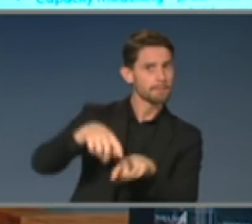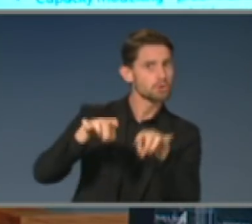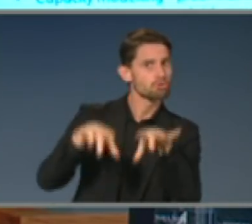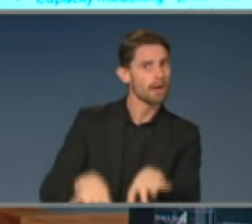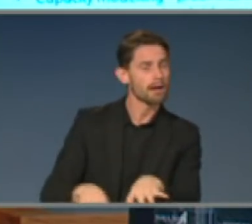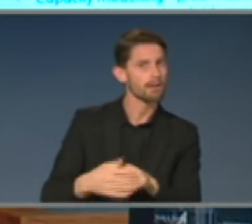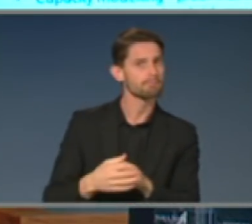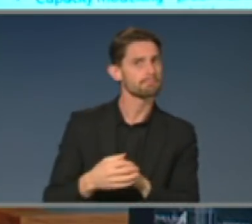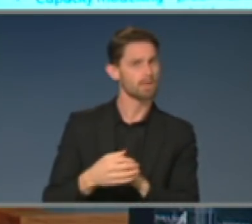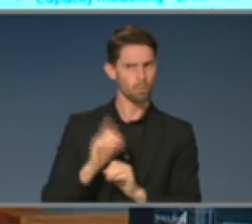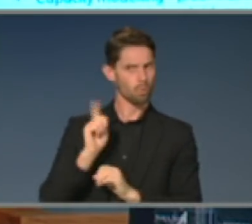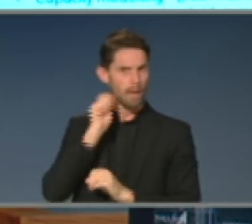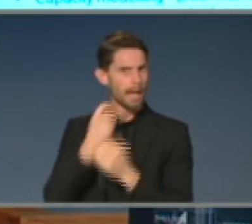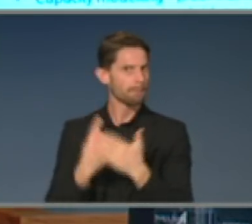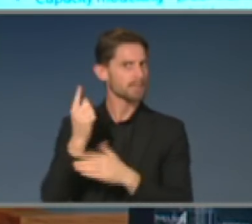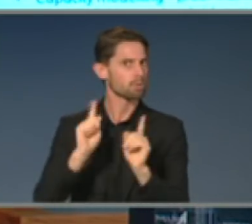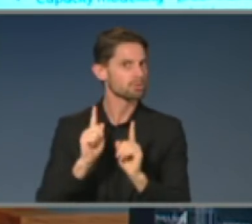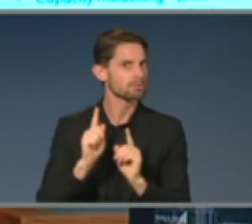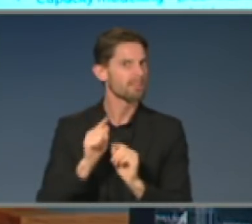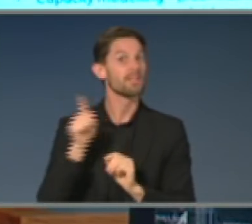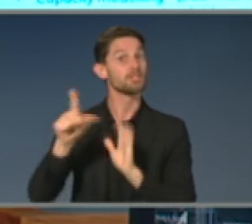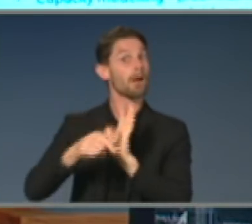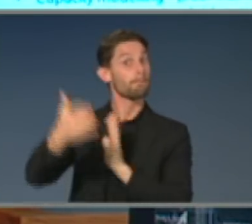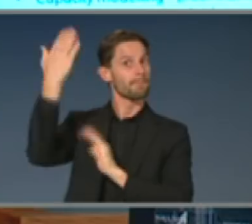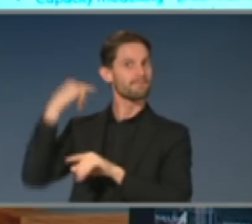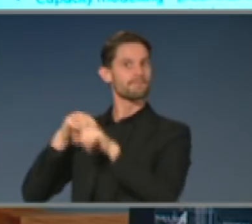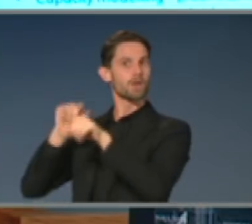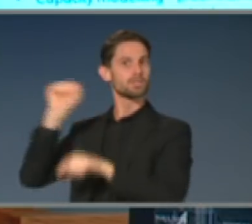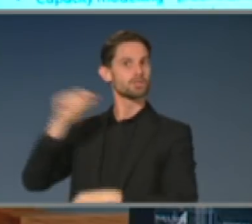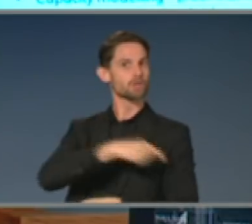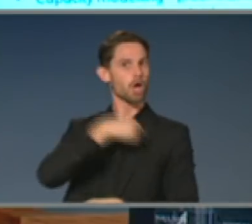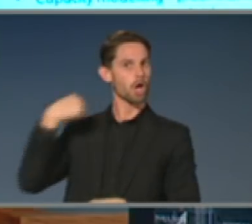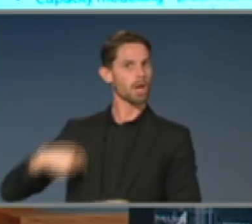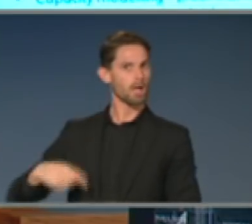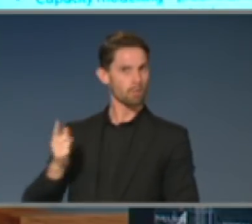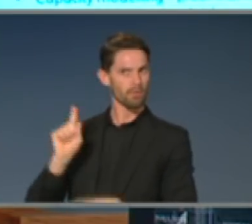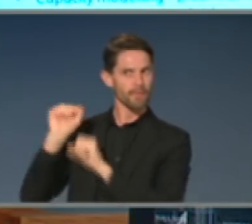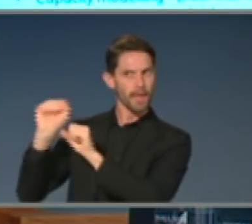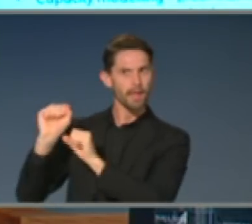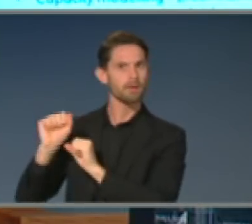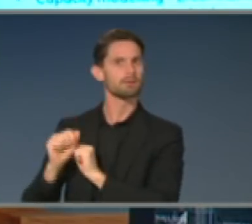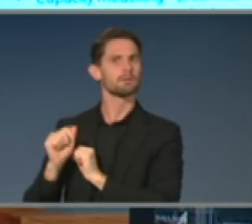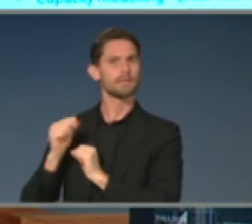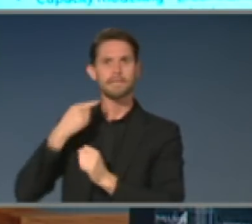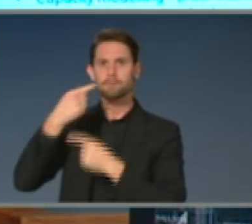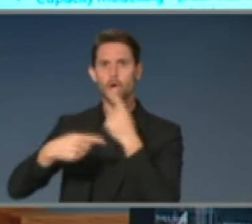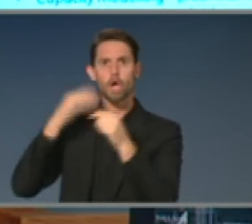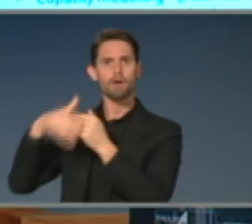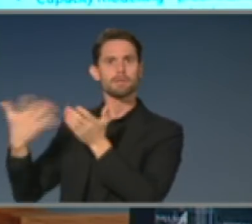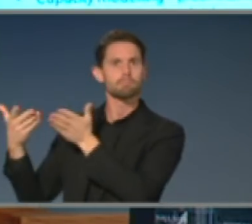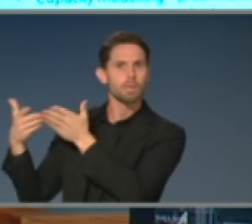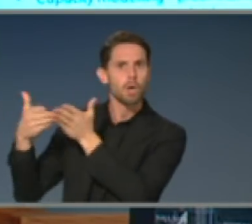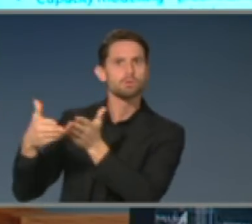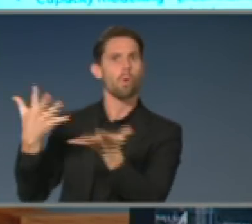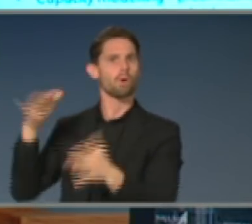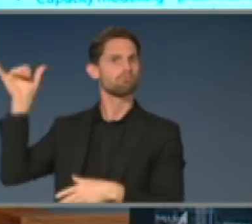export data, so that we used that to guide us in some of the recommendations we made to government around border measures.